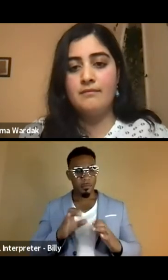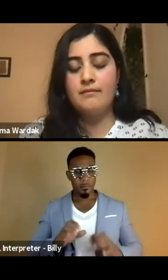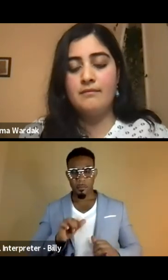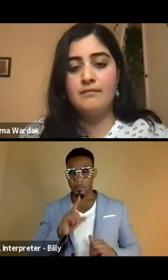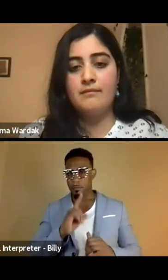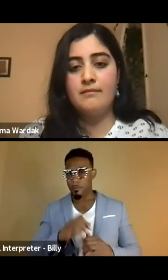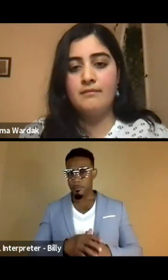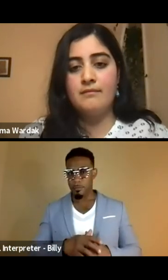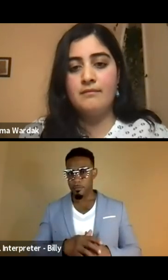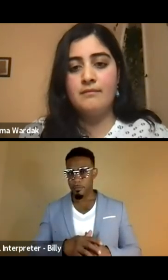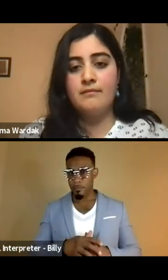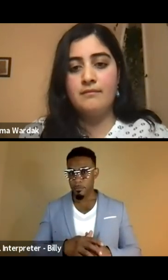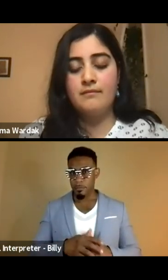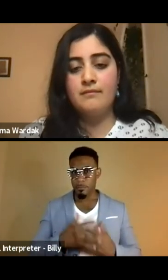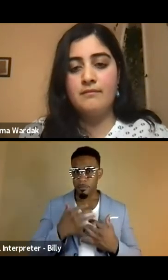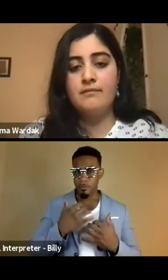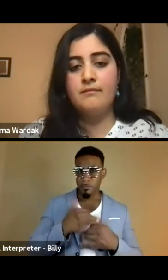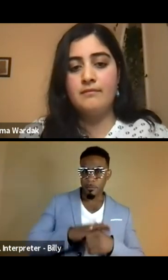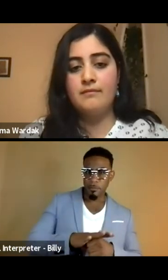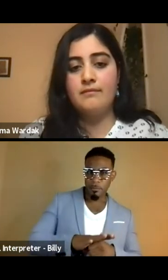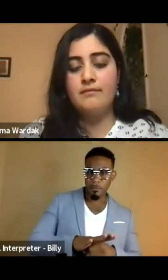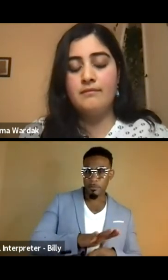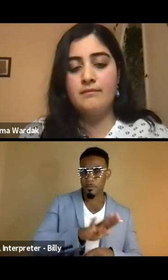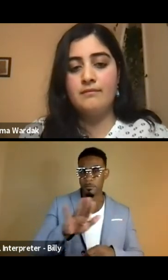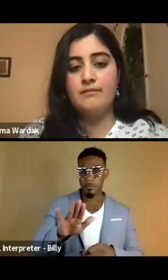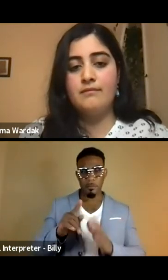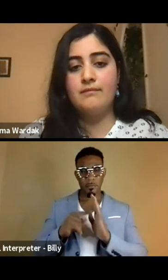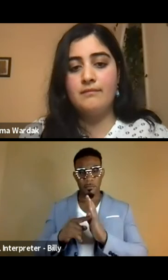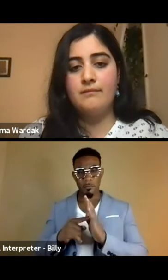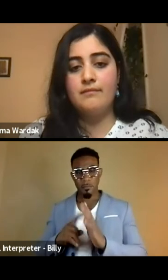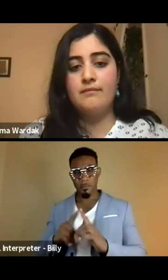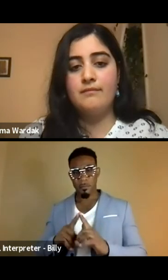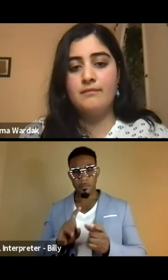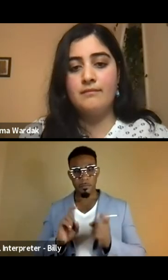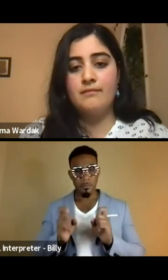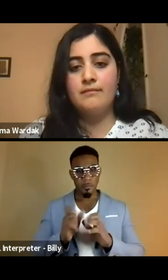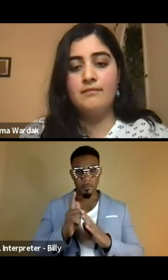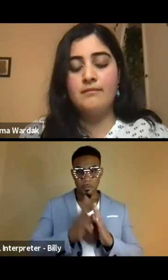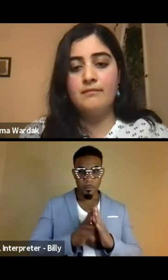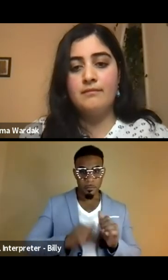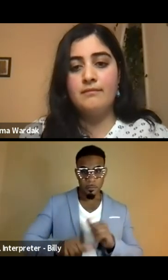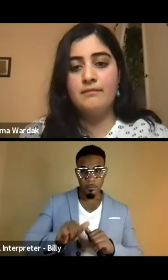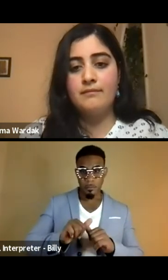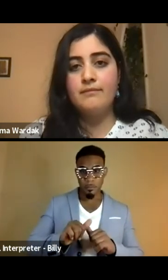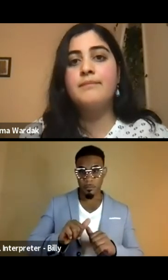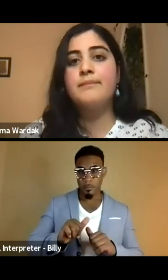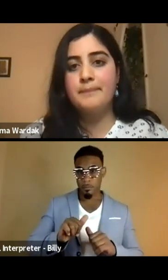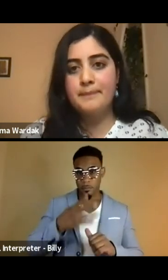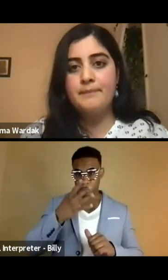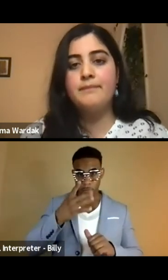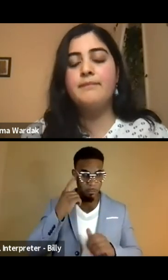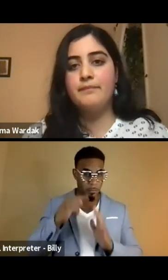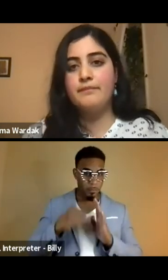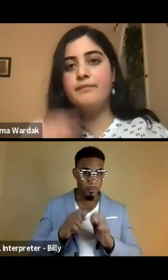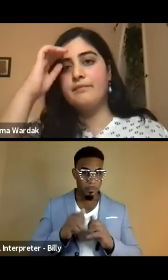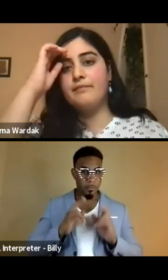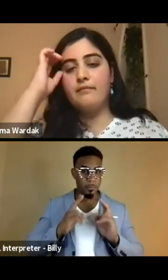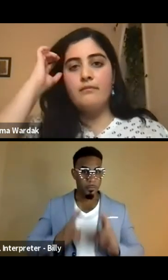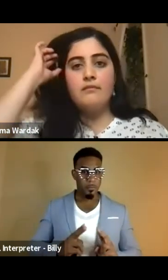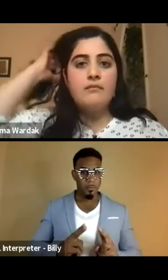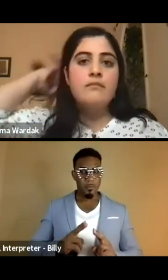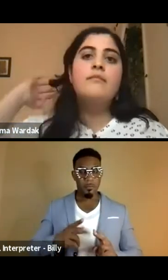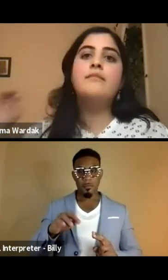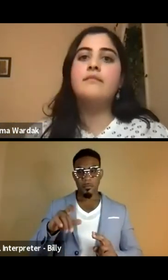pressuring their representatives to change the laws around immigration. For example, with the humanitarian